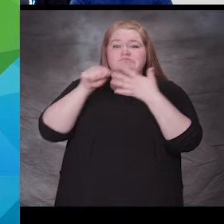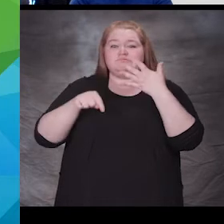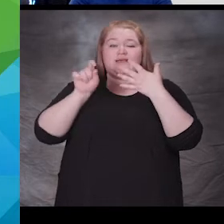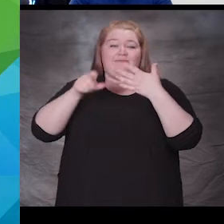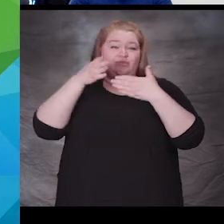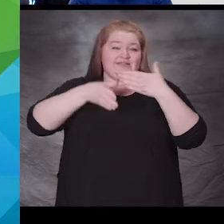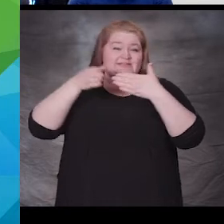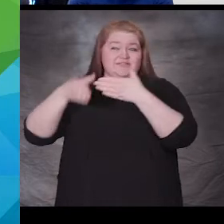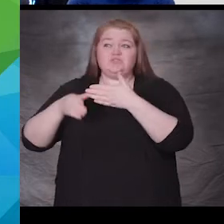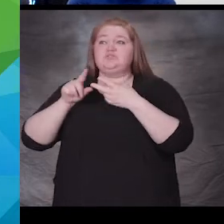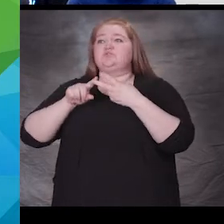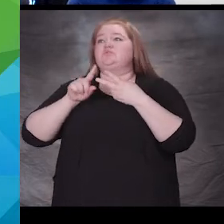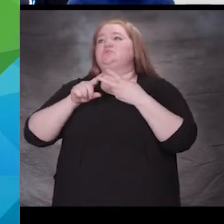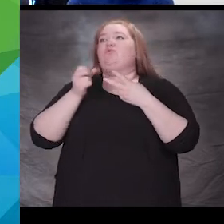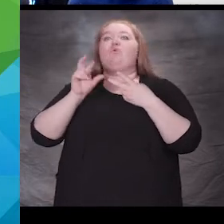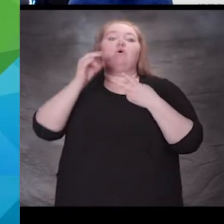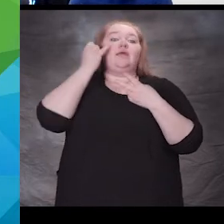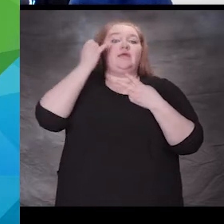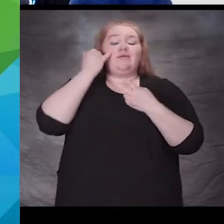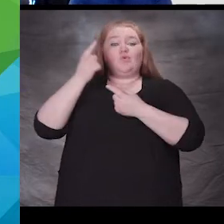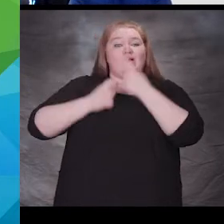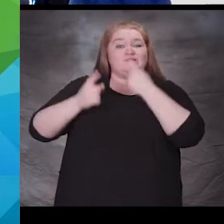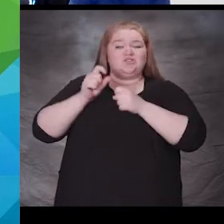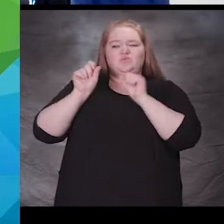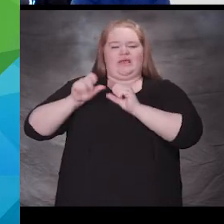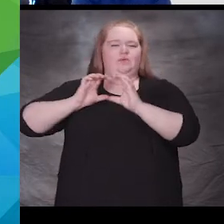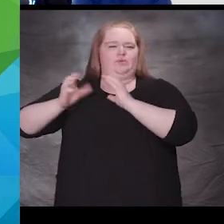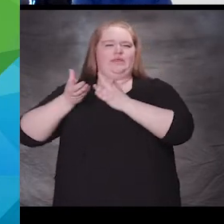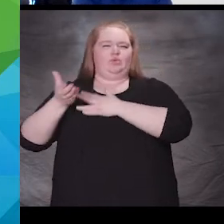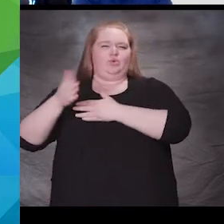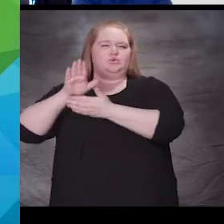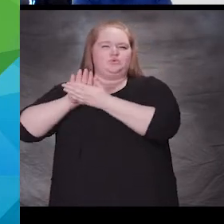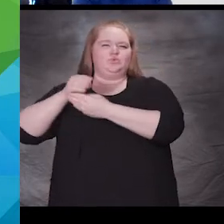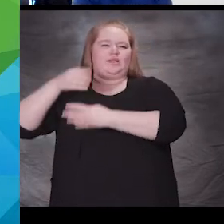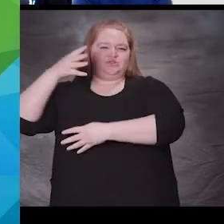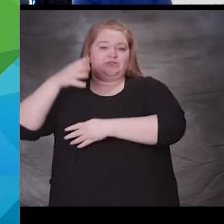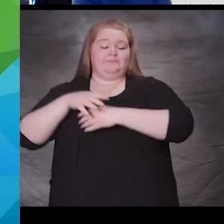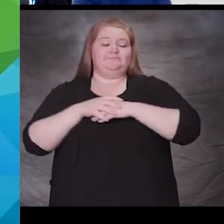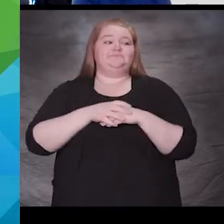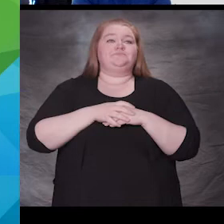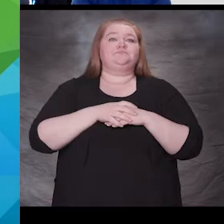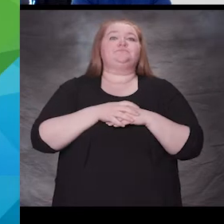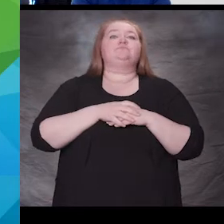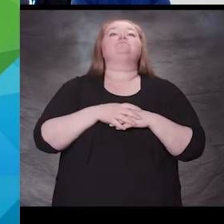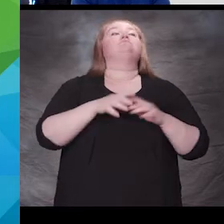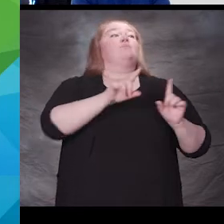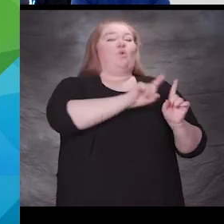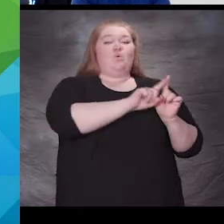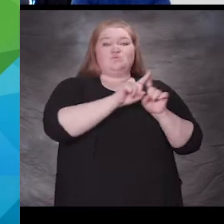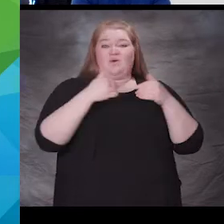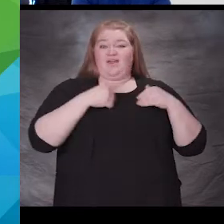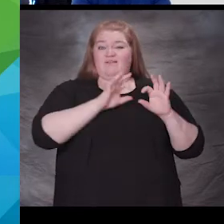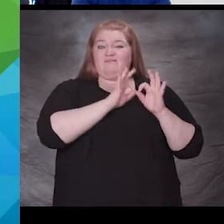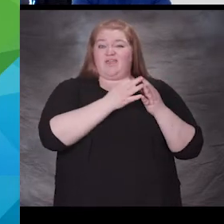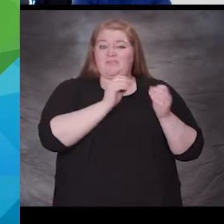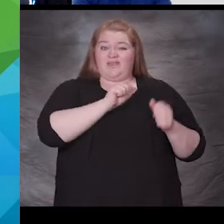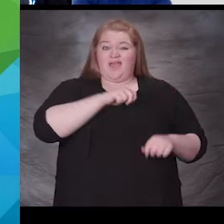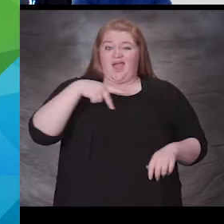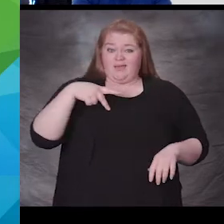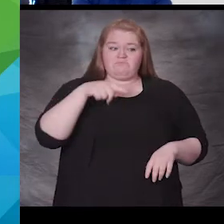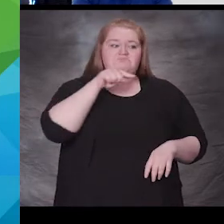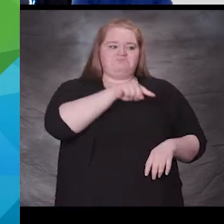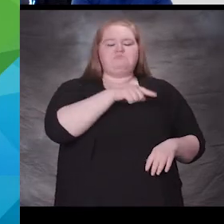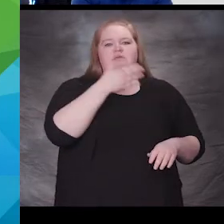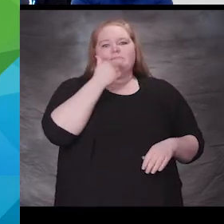even if you just have a question, you can use that. We also have the family app, which is a good way to let us know if you are